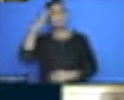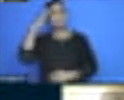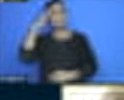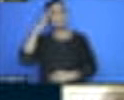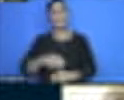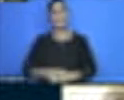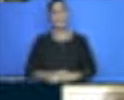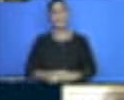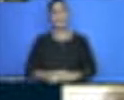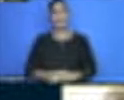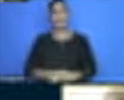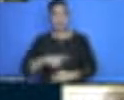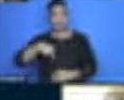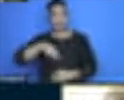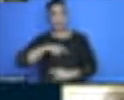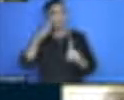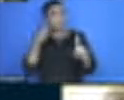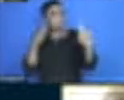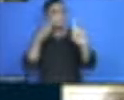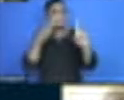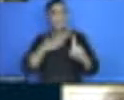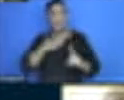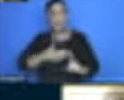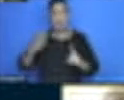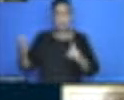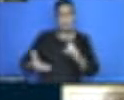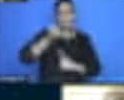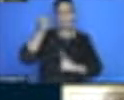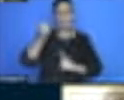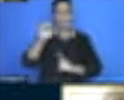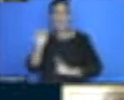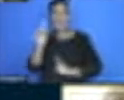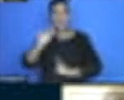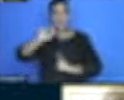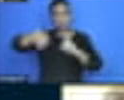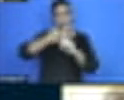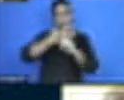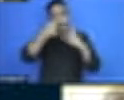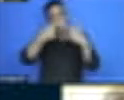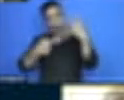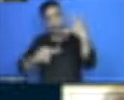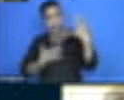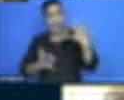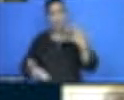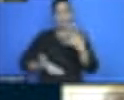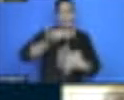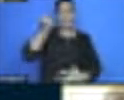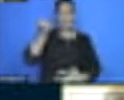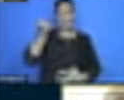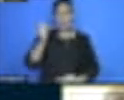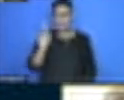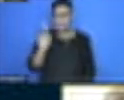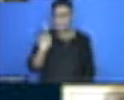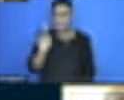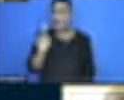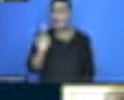achieve sustainable development goals. But I think it is high time for us to